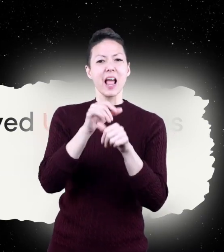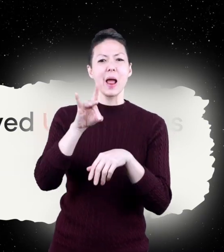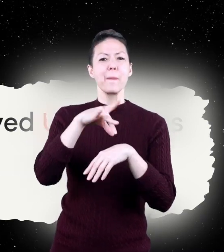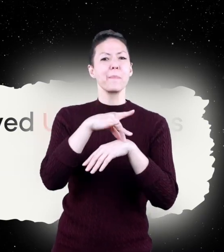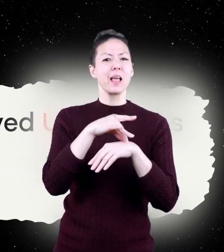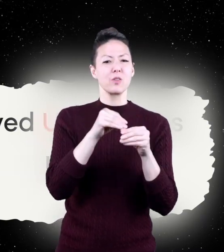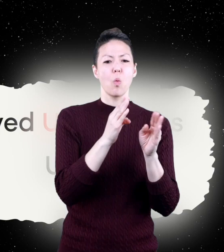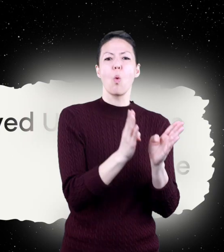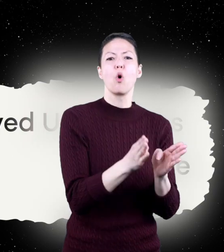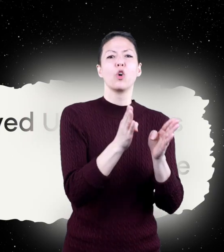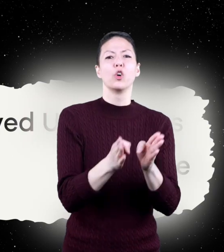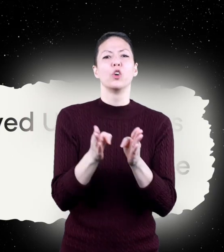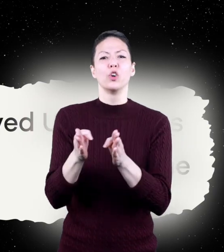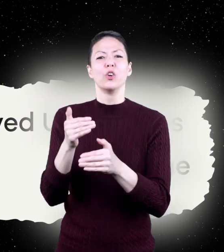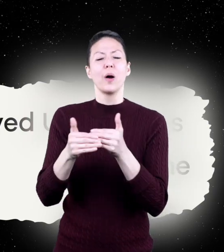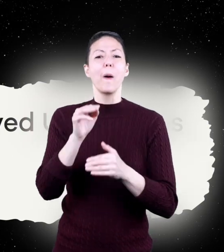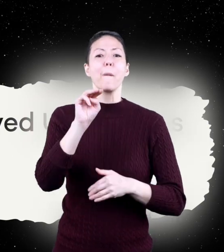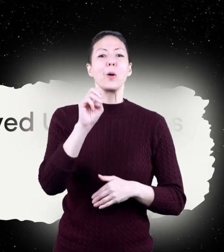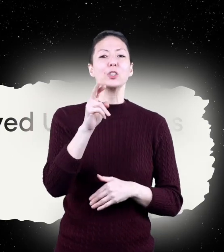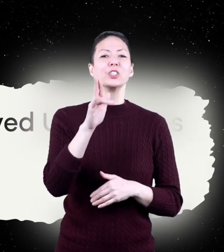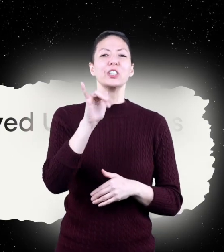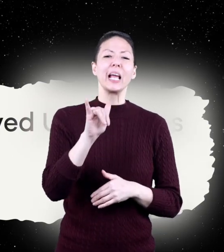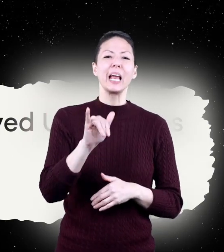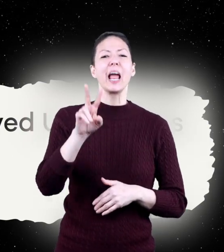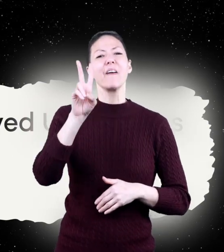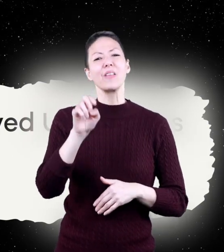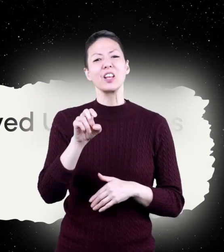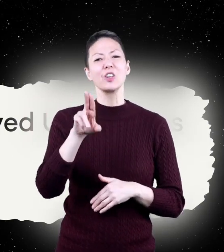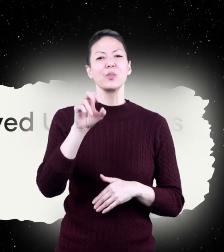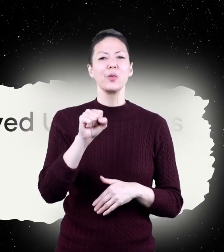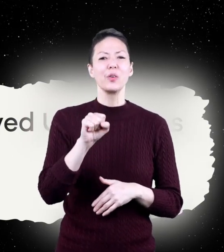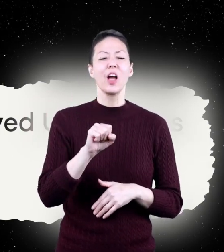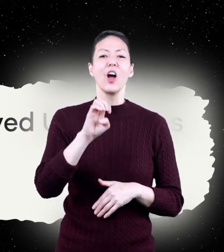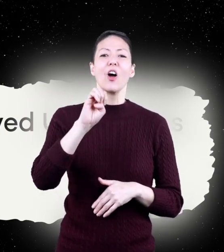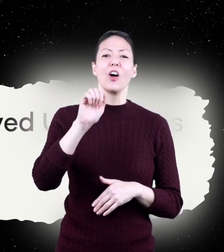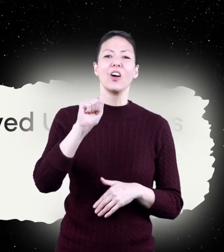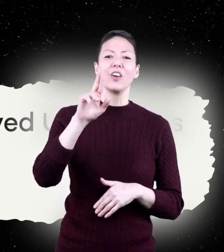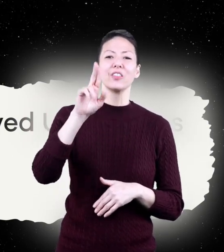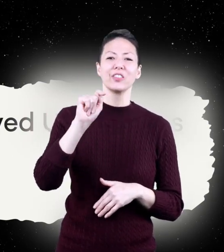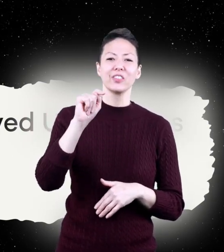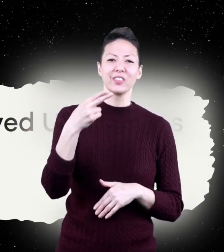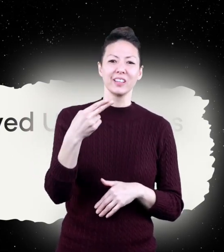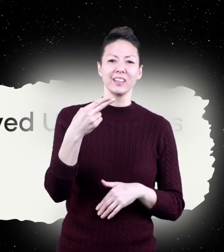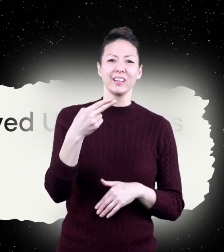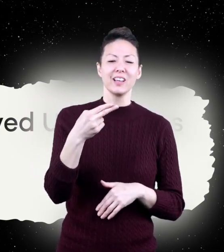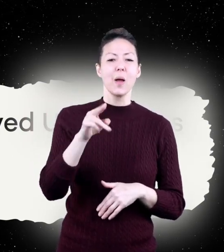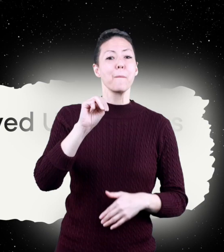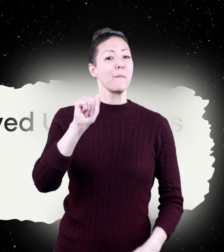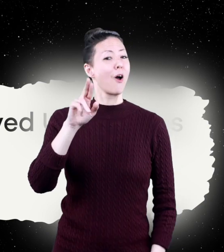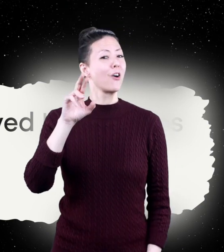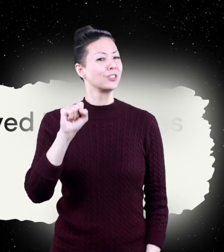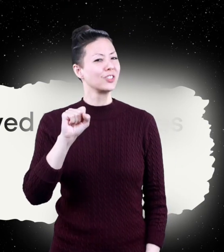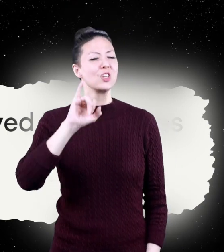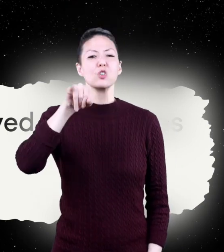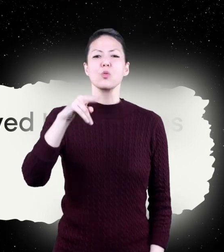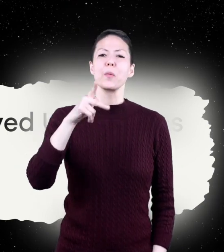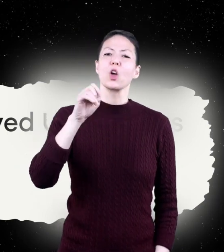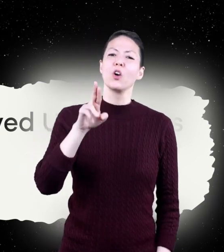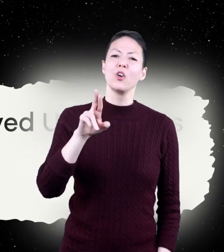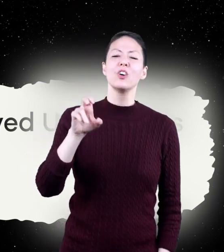each of the eight planets in order. Mercury, Venus, Earth, Mars,